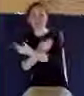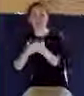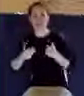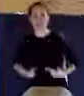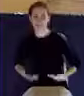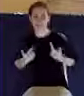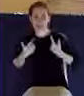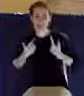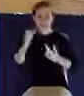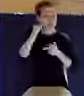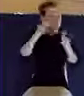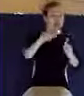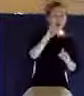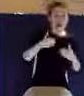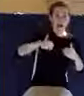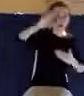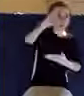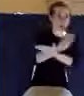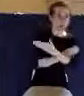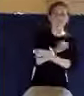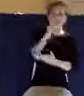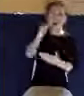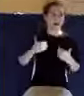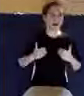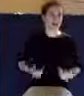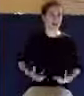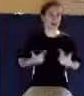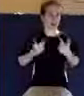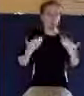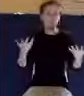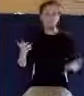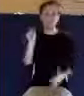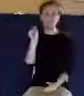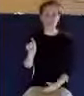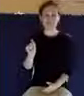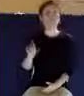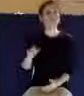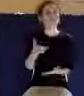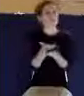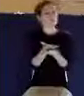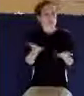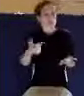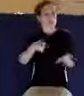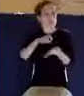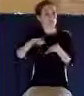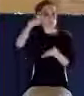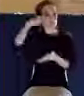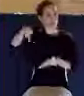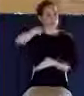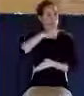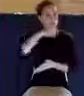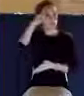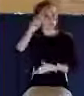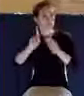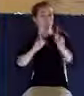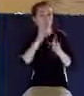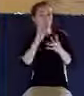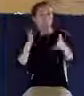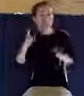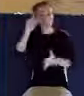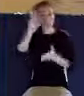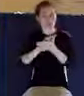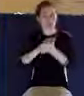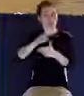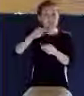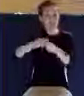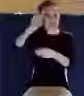God hath not life. And these things have I written unto you that believe on the name of the Son of God, that you may know that you have